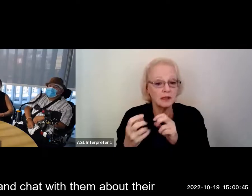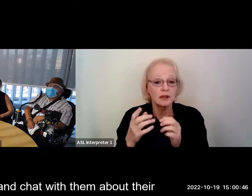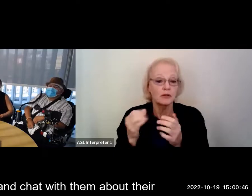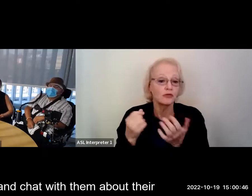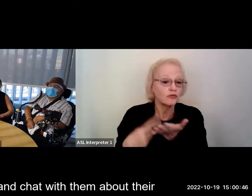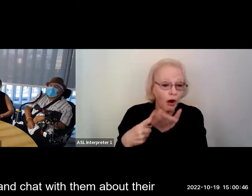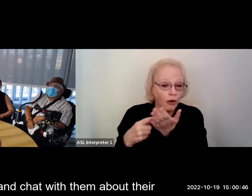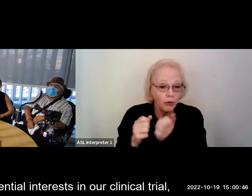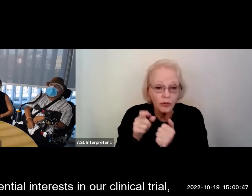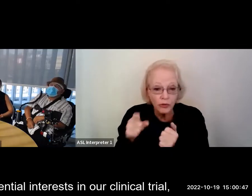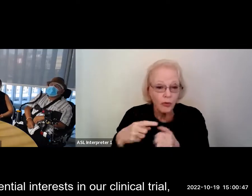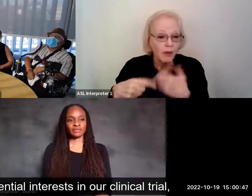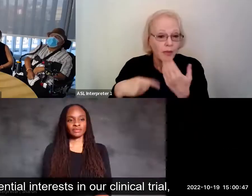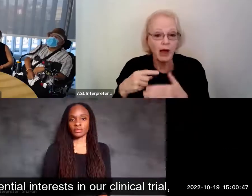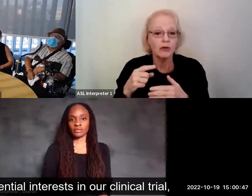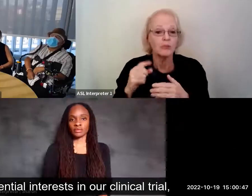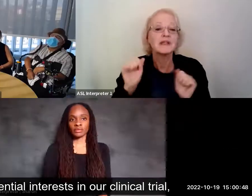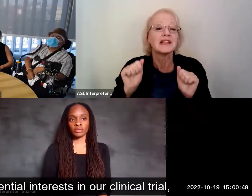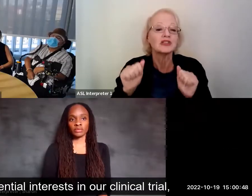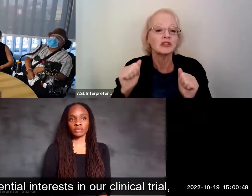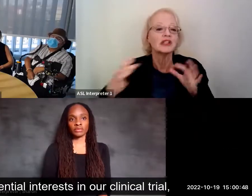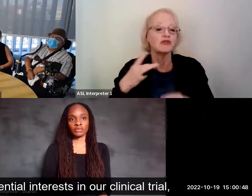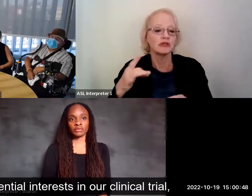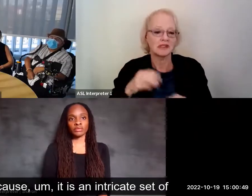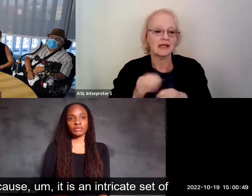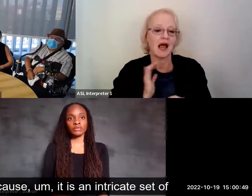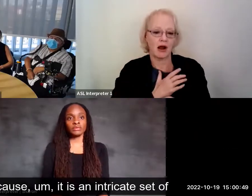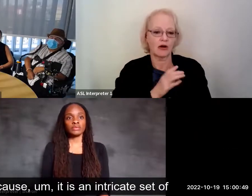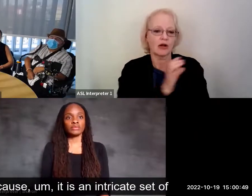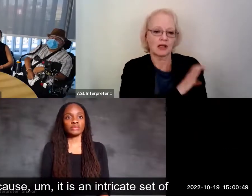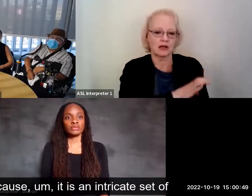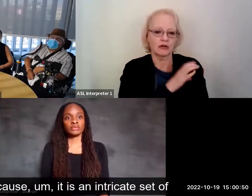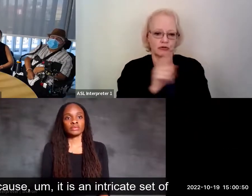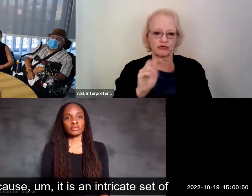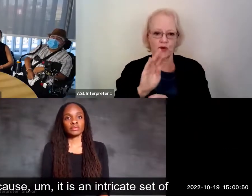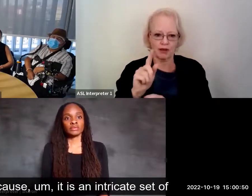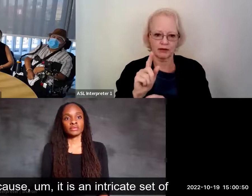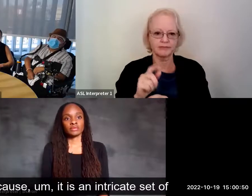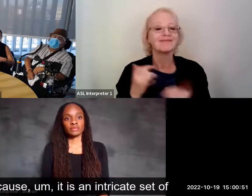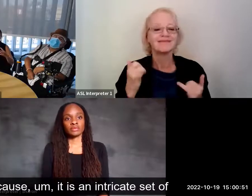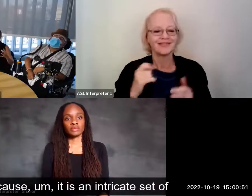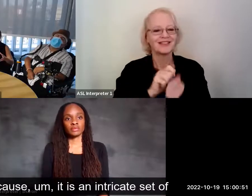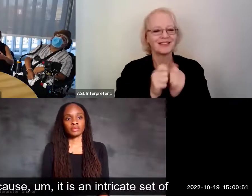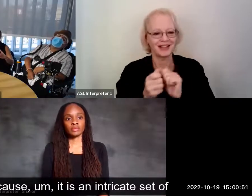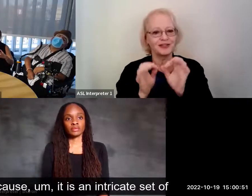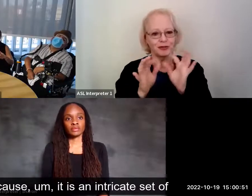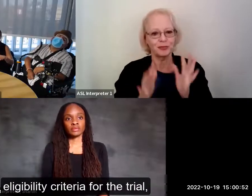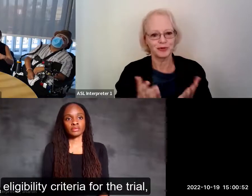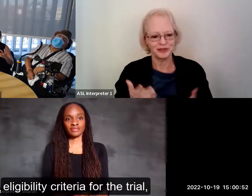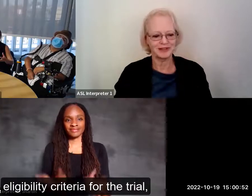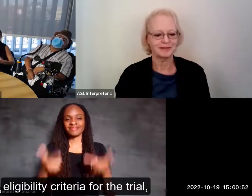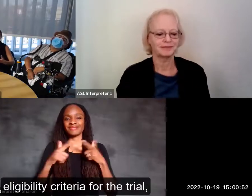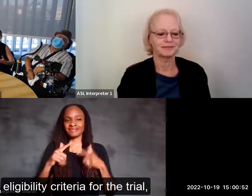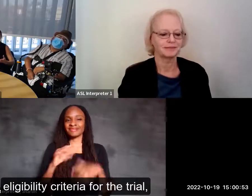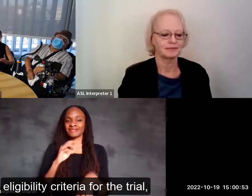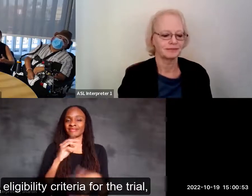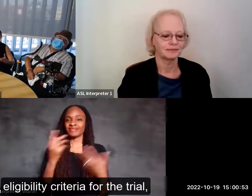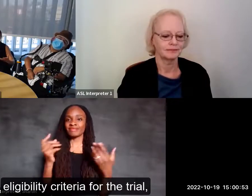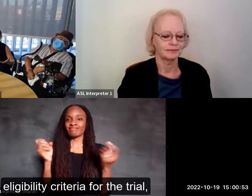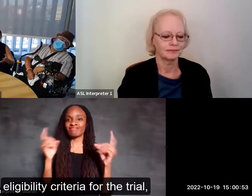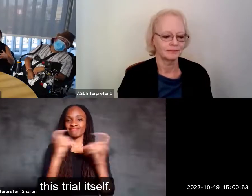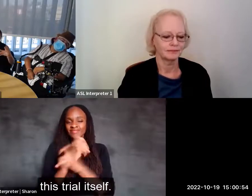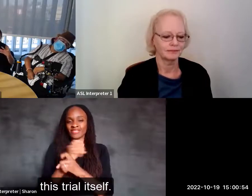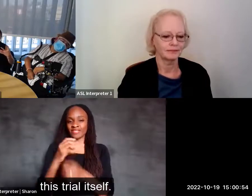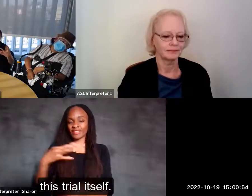with them about their potential interest in our clinical trial, because it is an intricate set of eligibility criteria